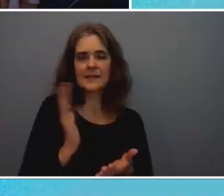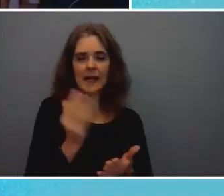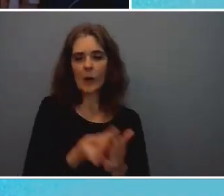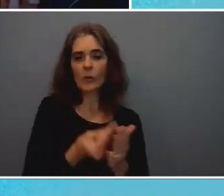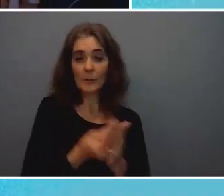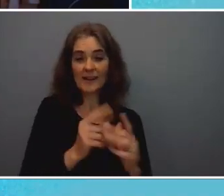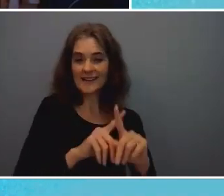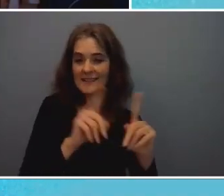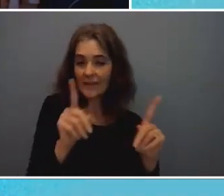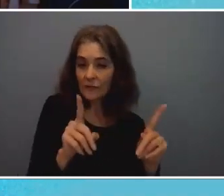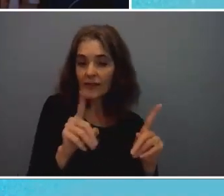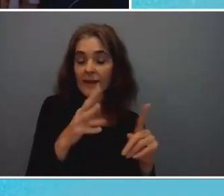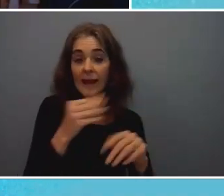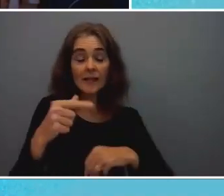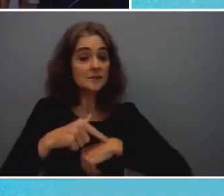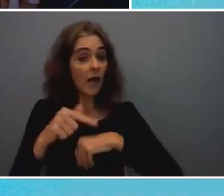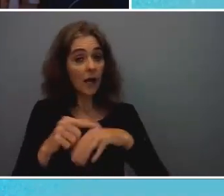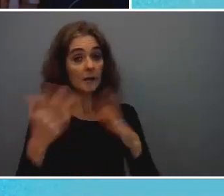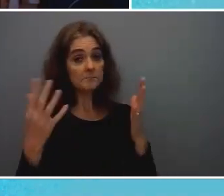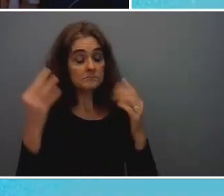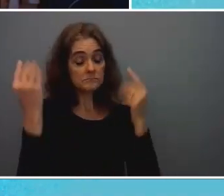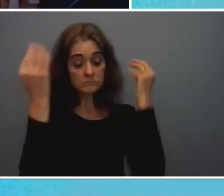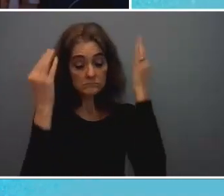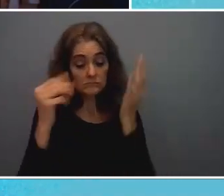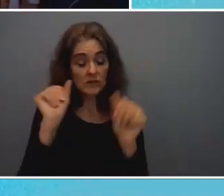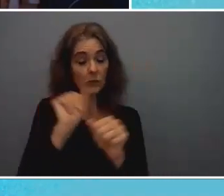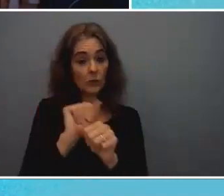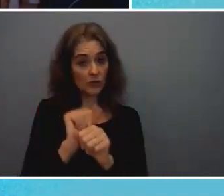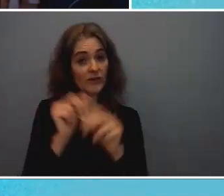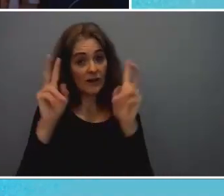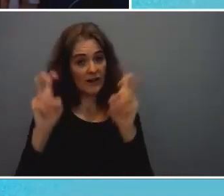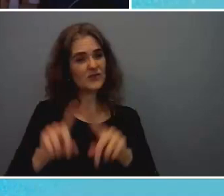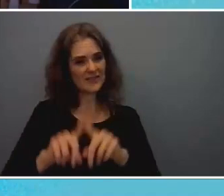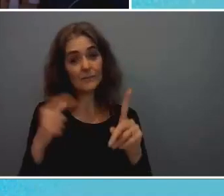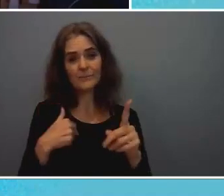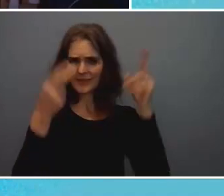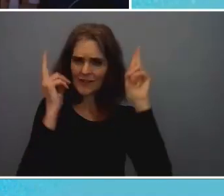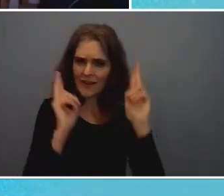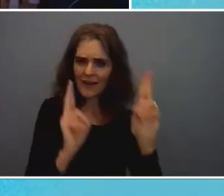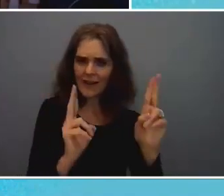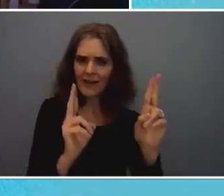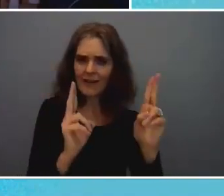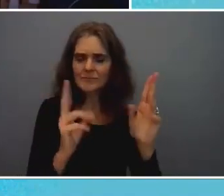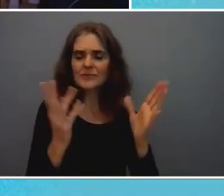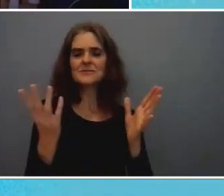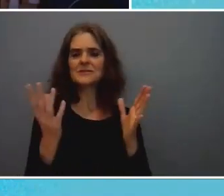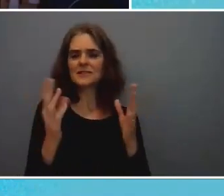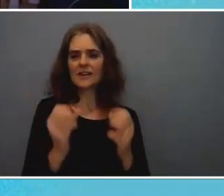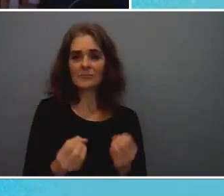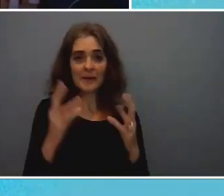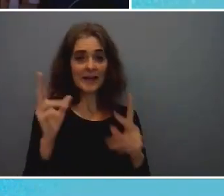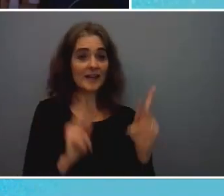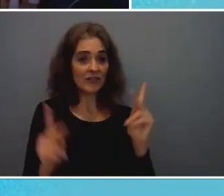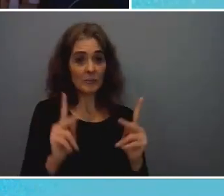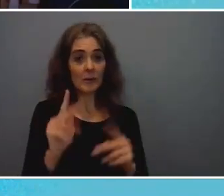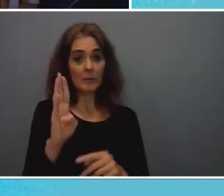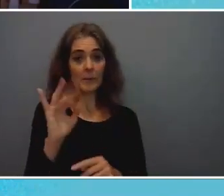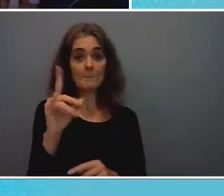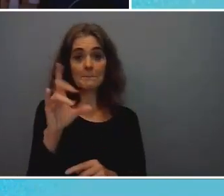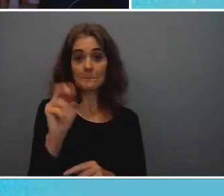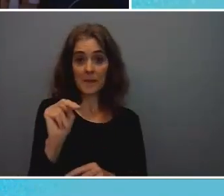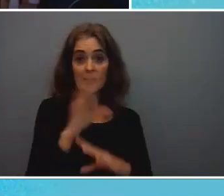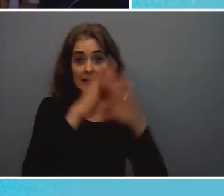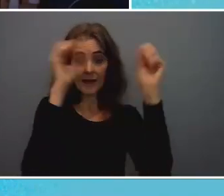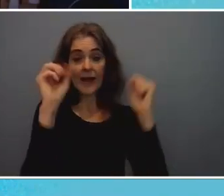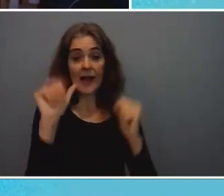time very differently uh and i i have great admiration for many of the folks in the biden administration they were